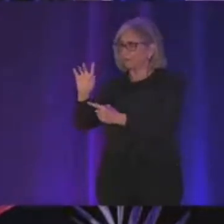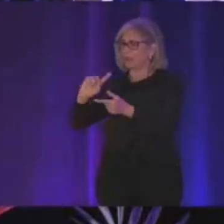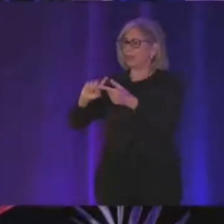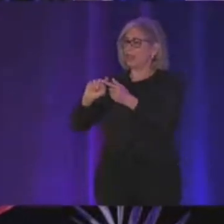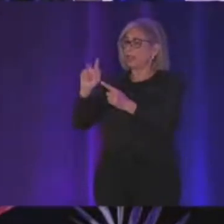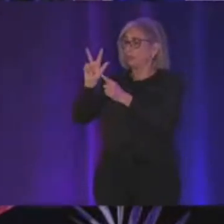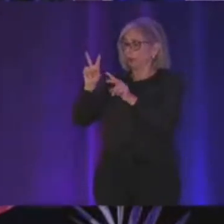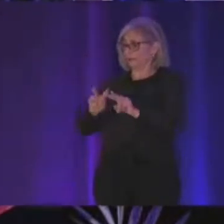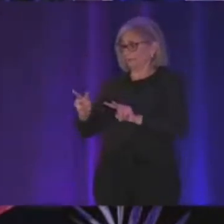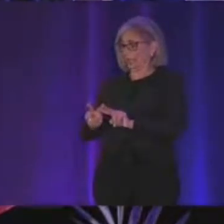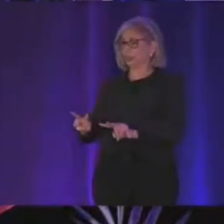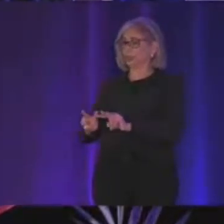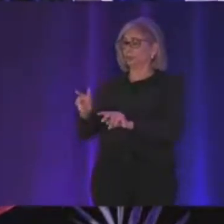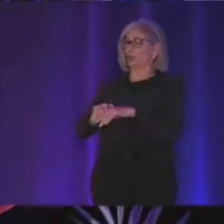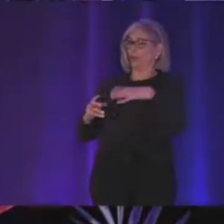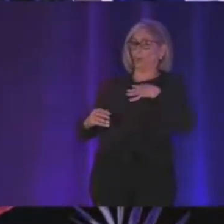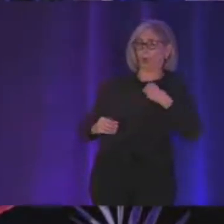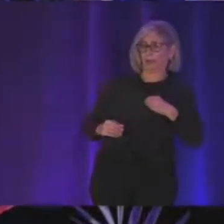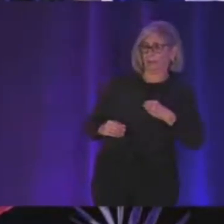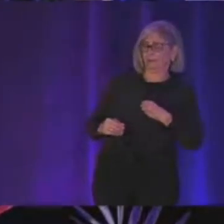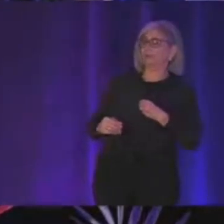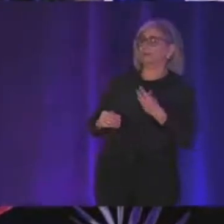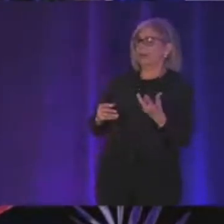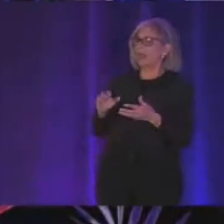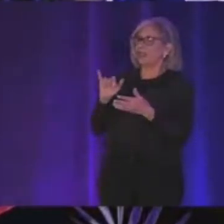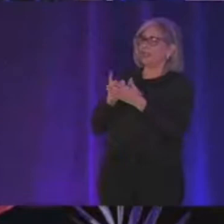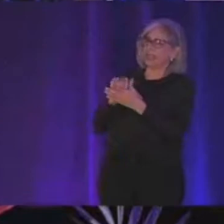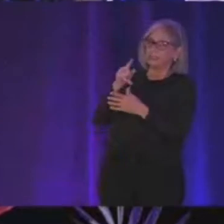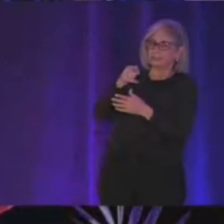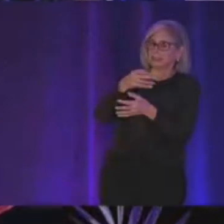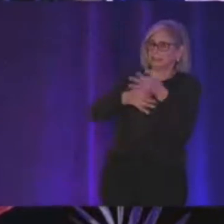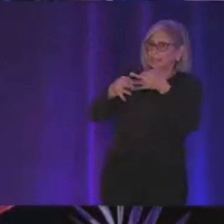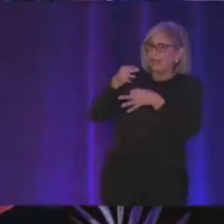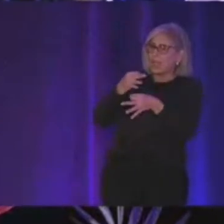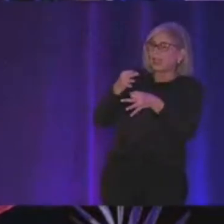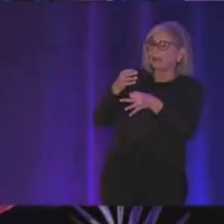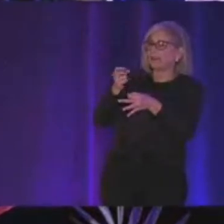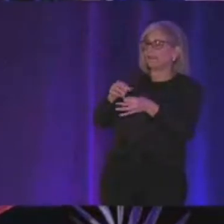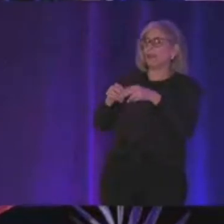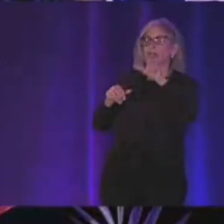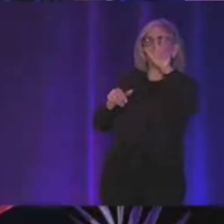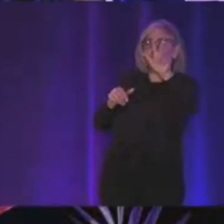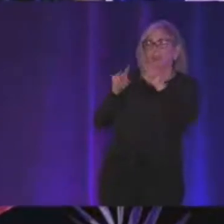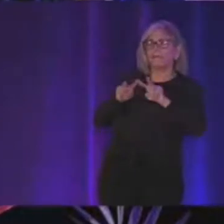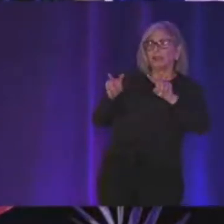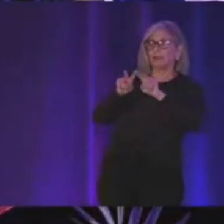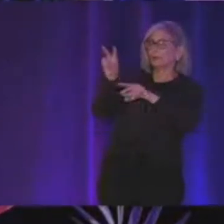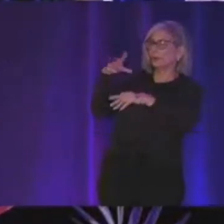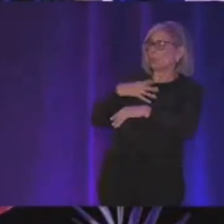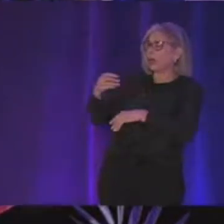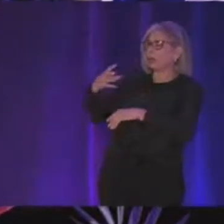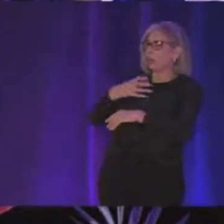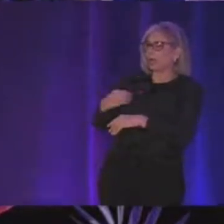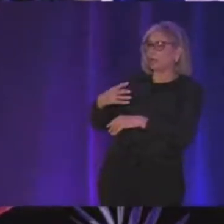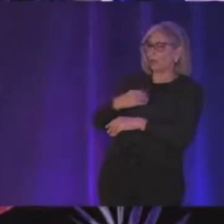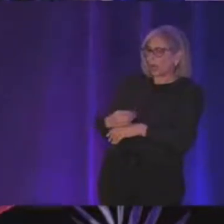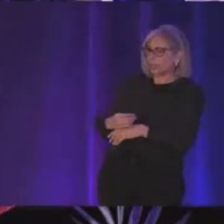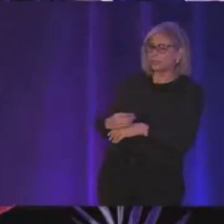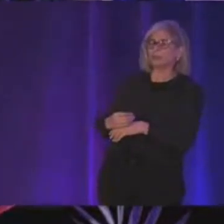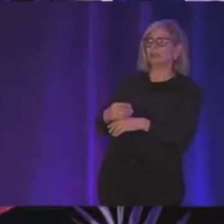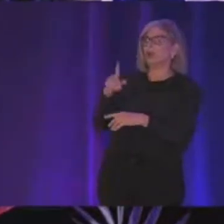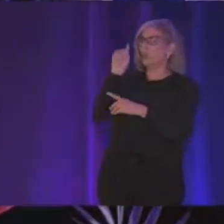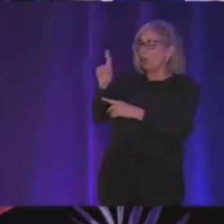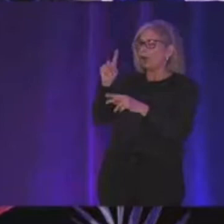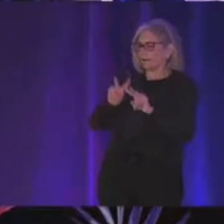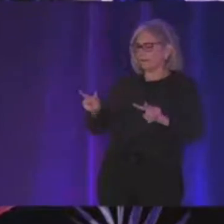values for uh the white pixel and so this way instead of like uh three values for white three value for white three value for white you can have like